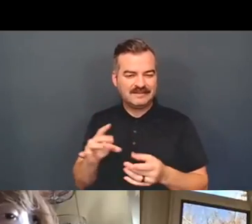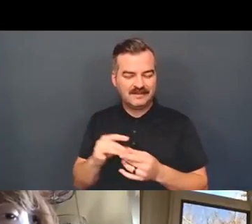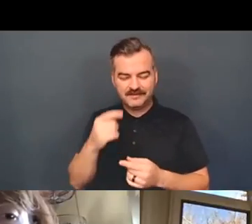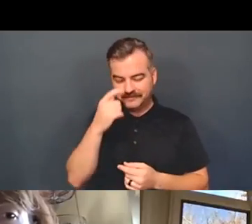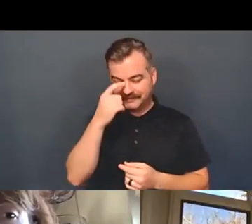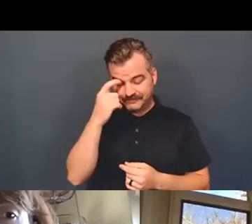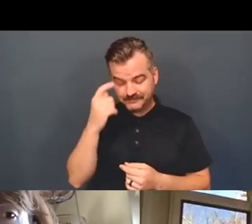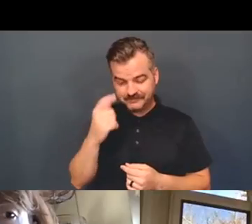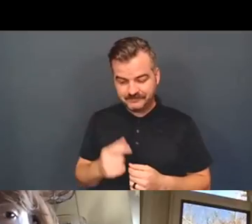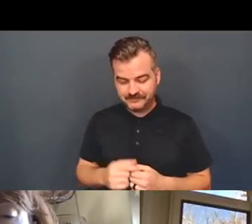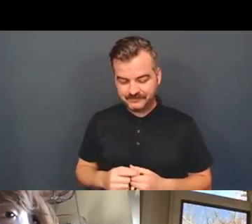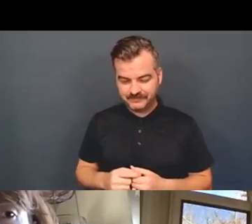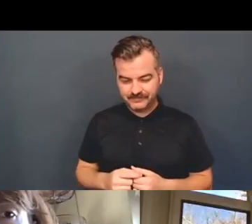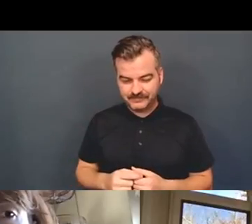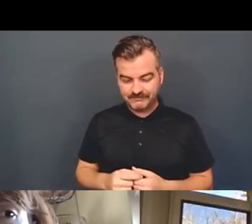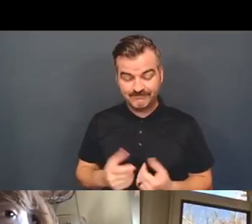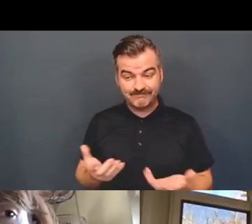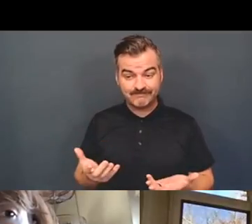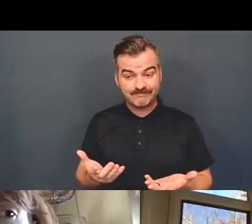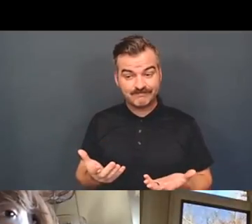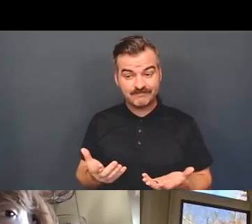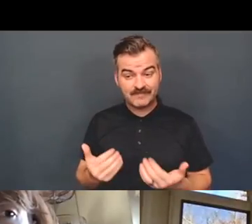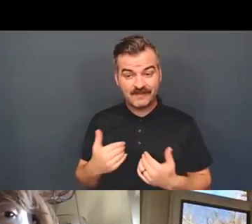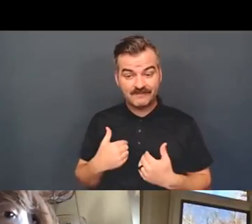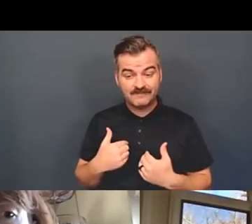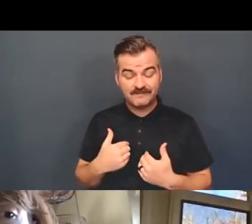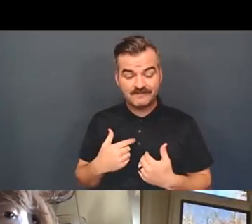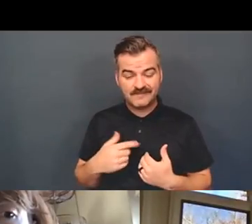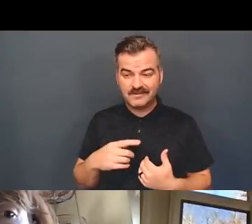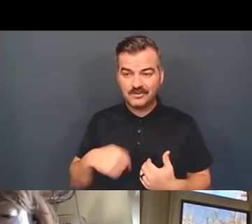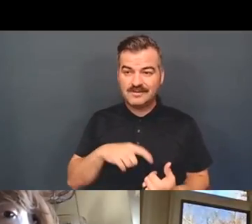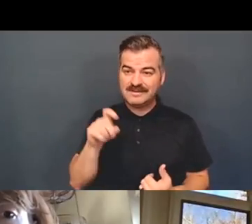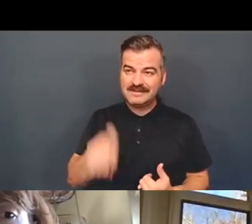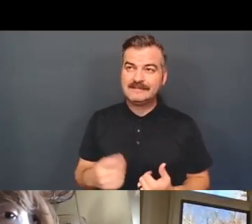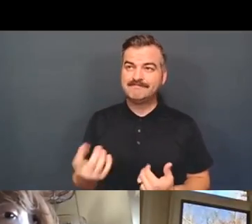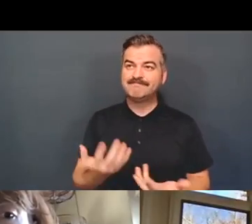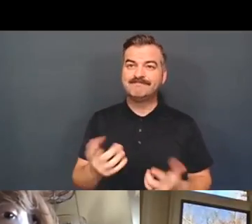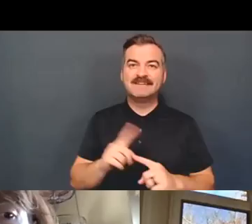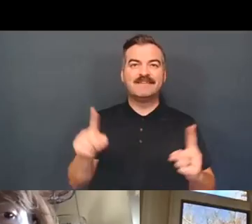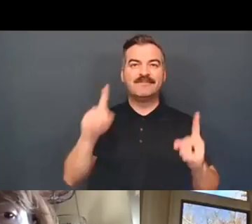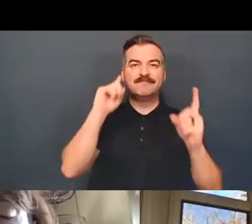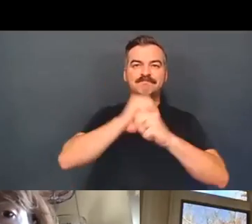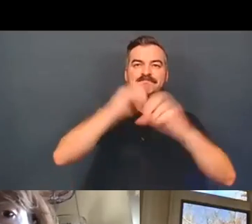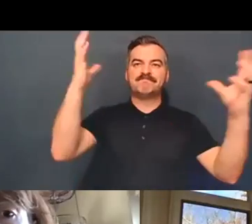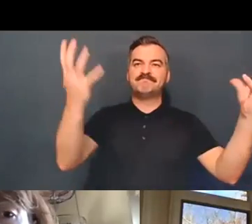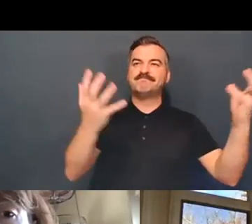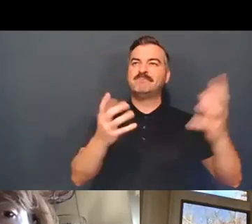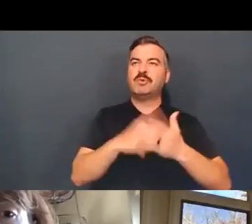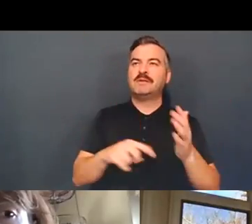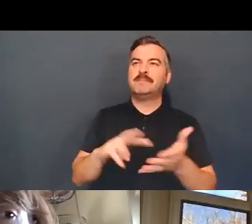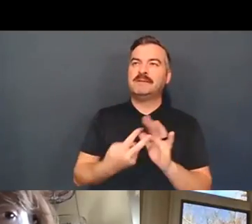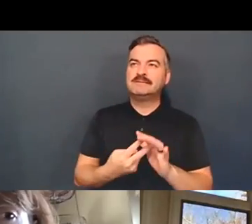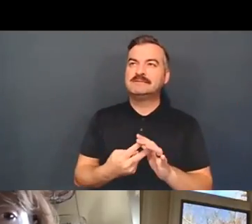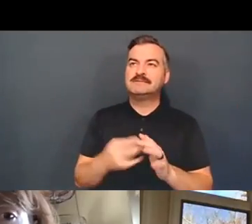we need a different conceptual framework, you know, one that